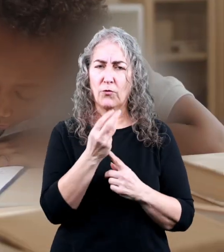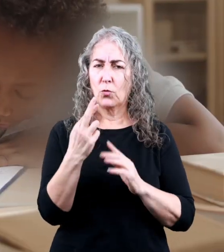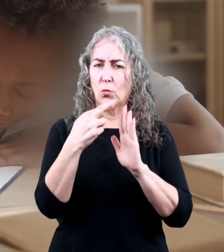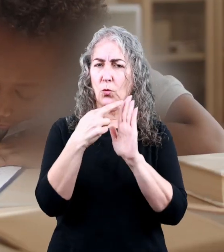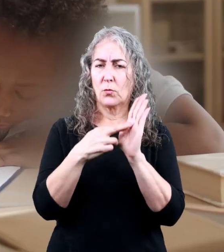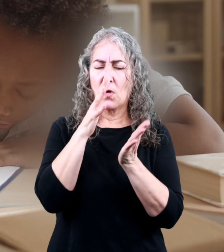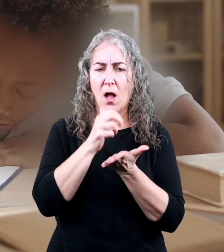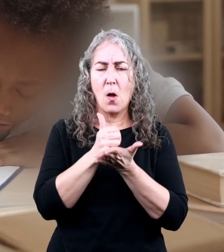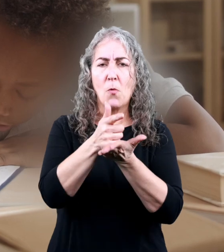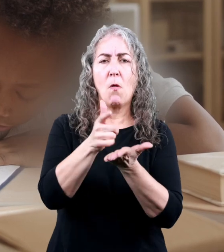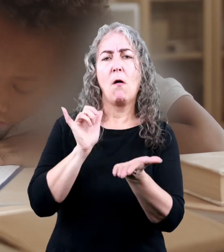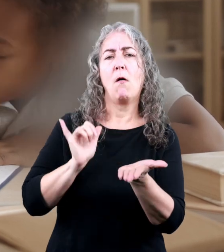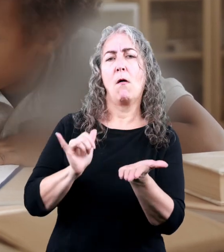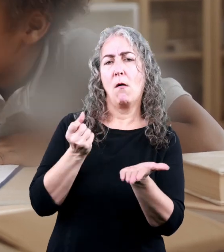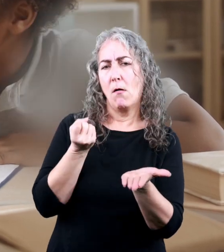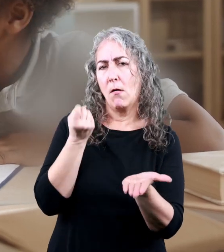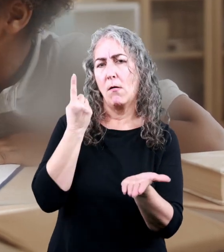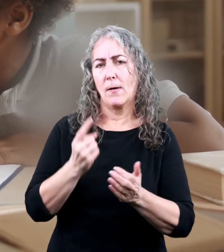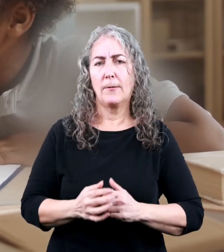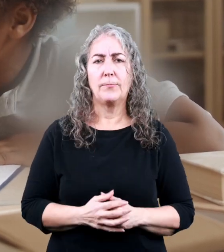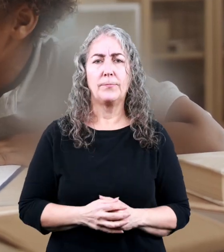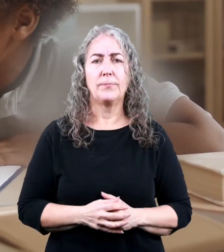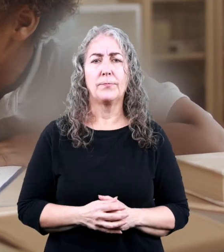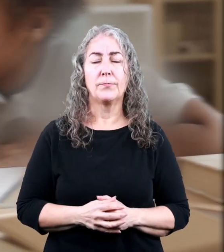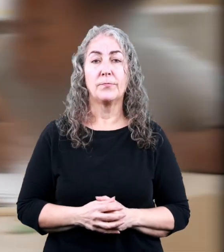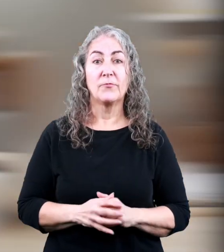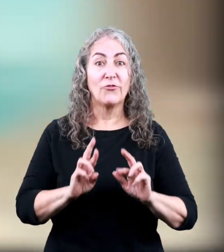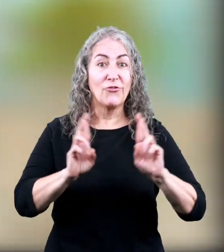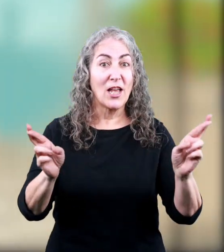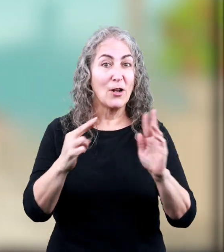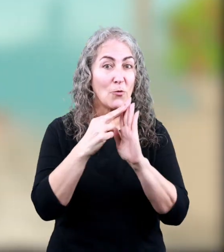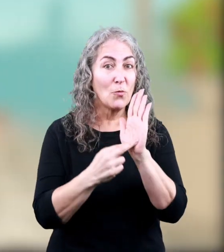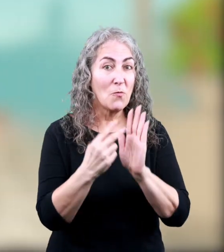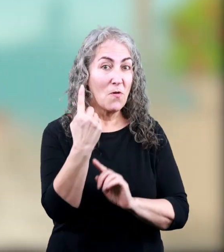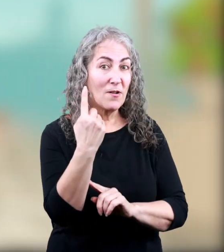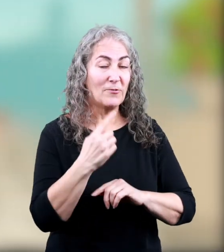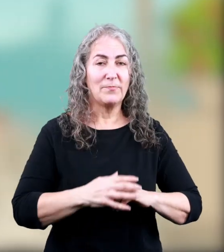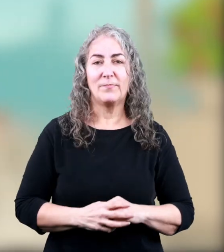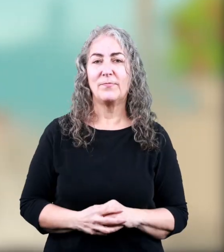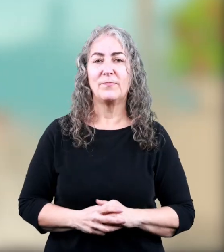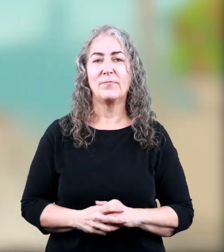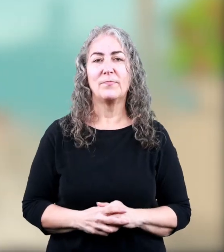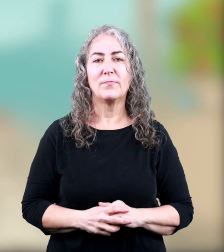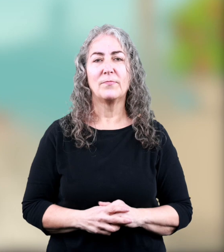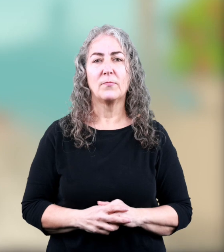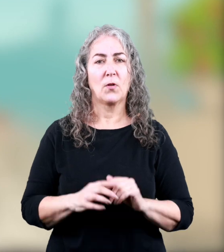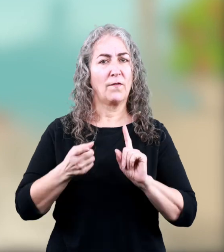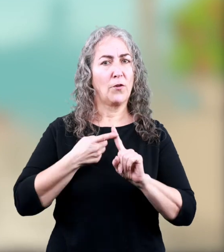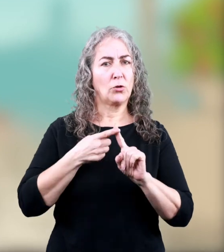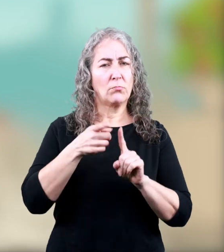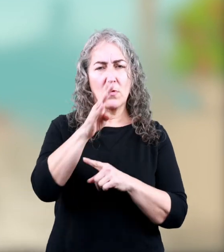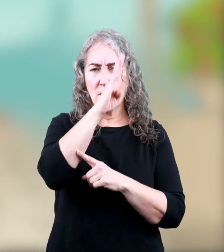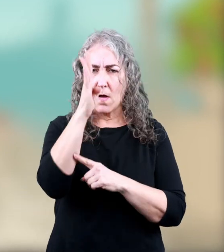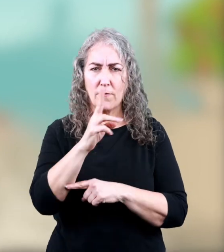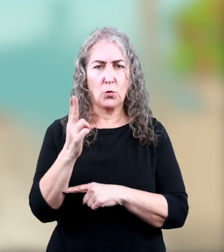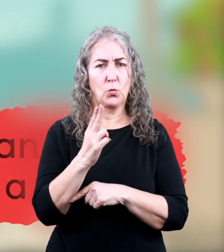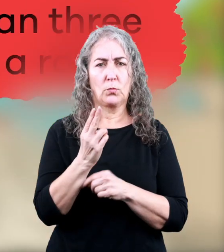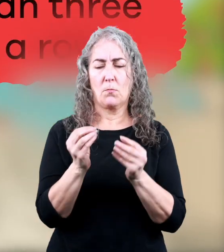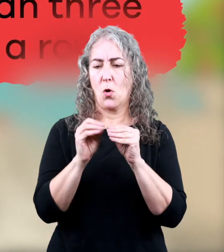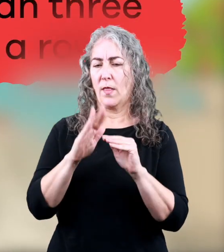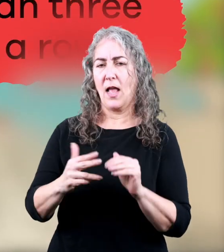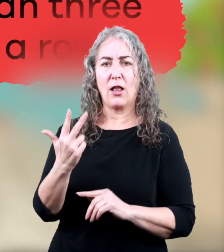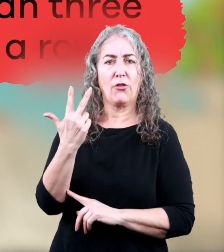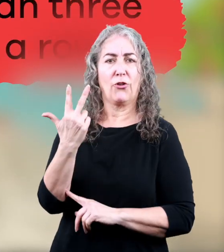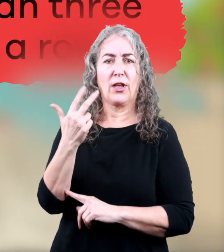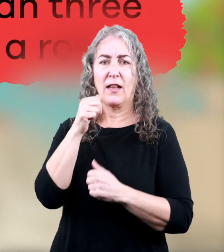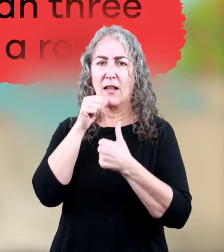Here are a few rules to help you figure things out. Ready for rule number one? First, you